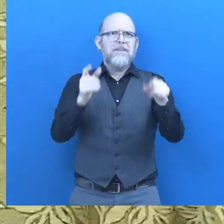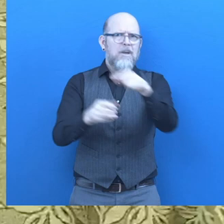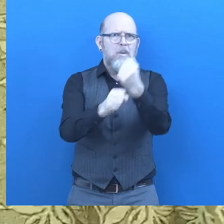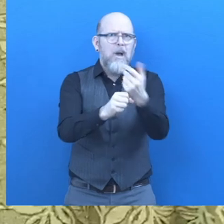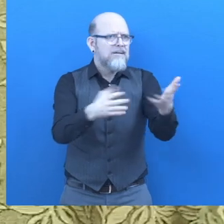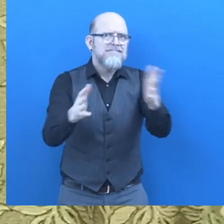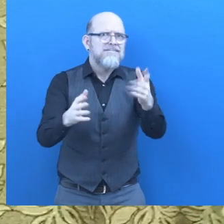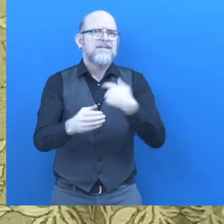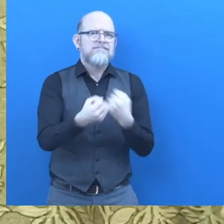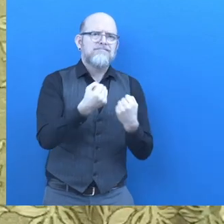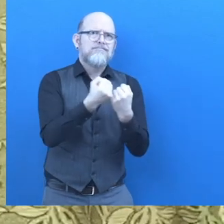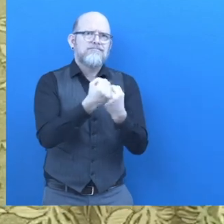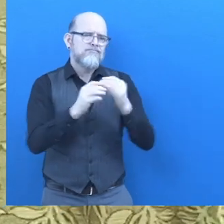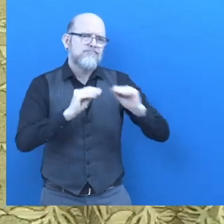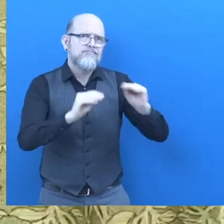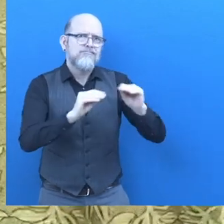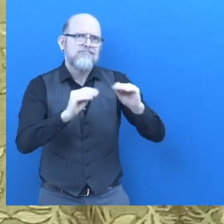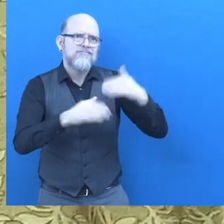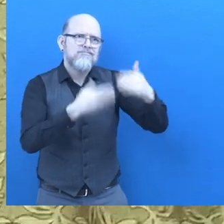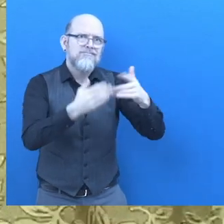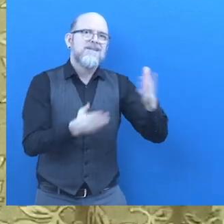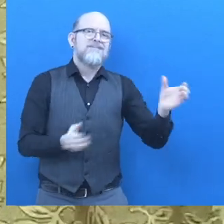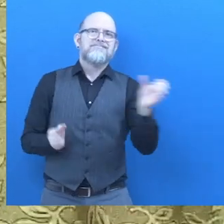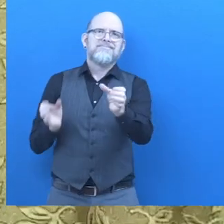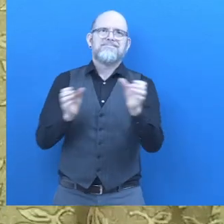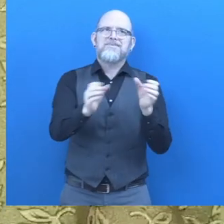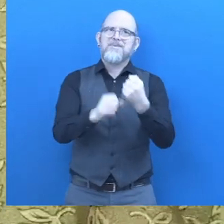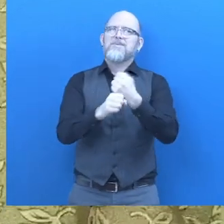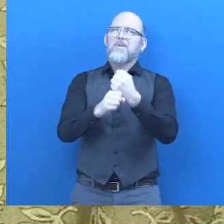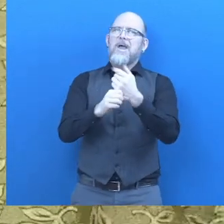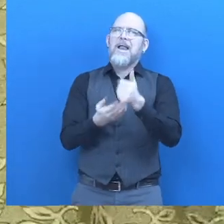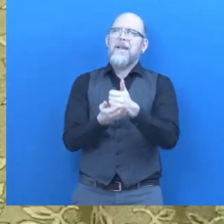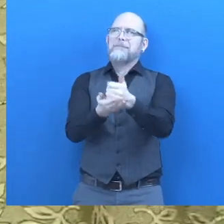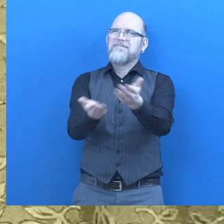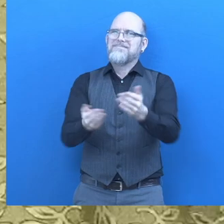with high-term runtime to open up a job for visually impaired.